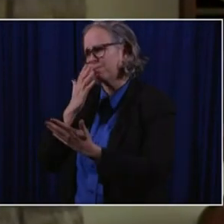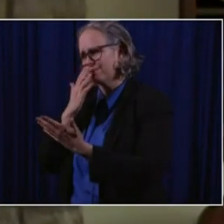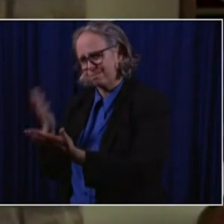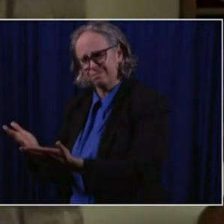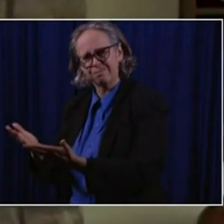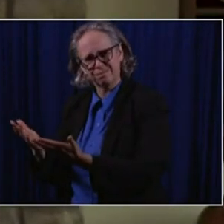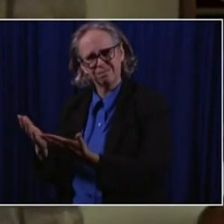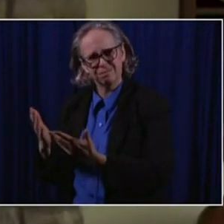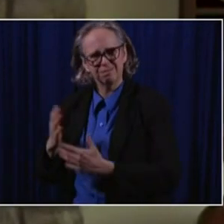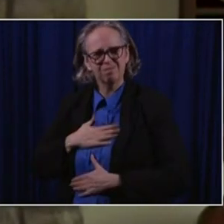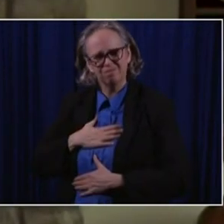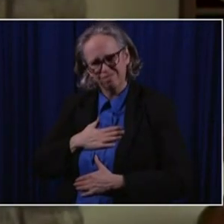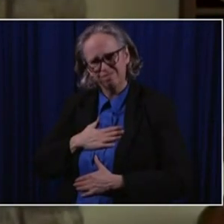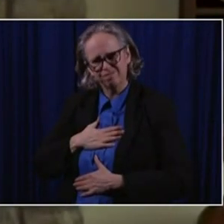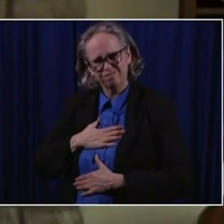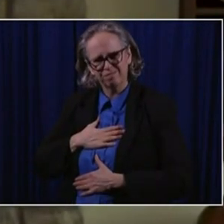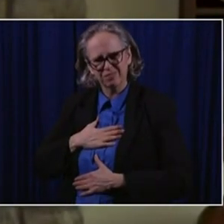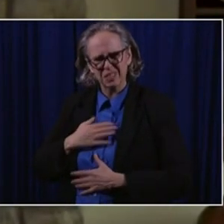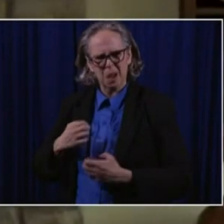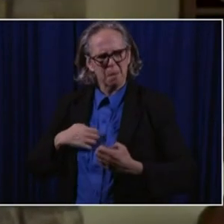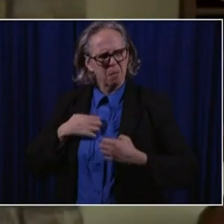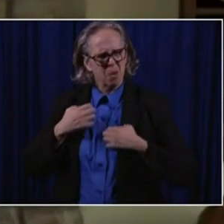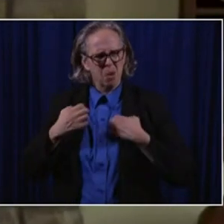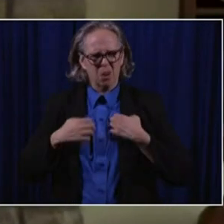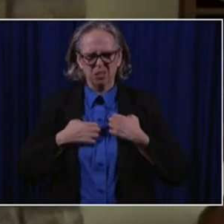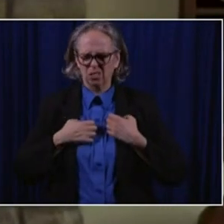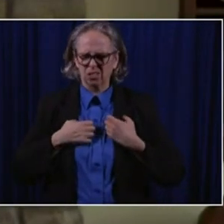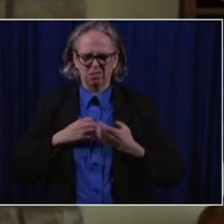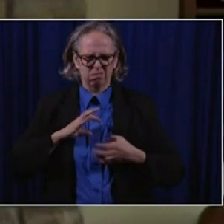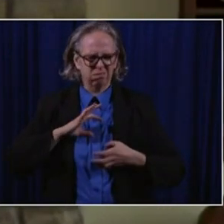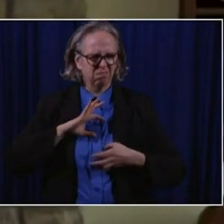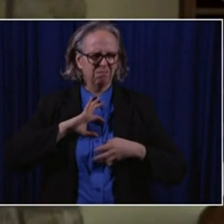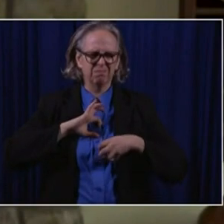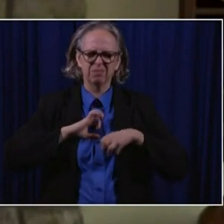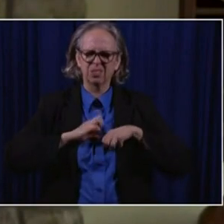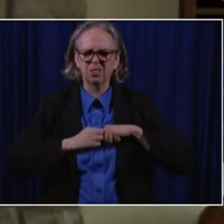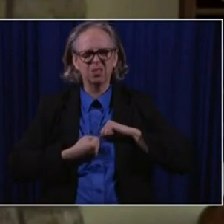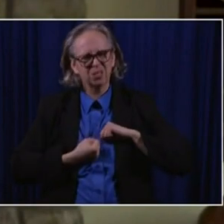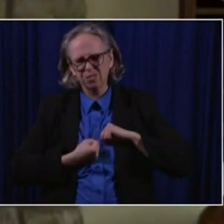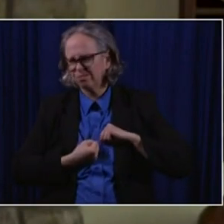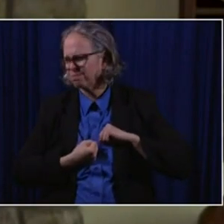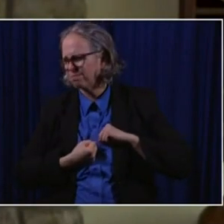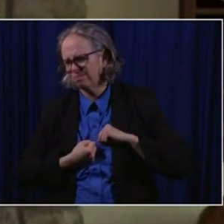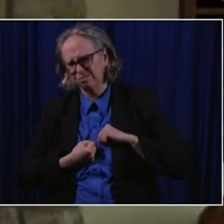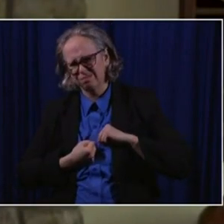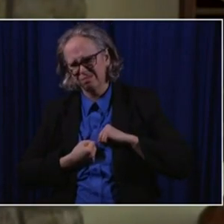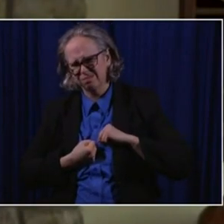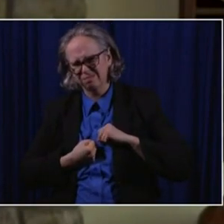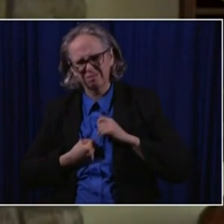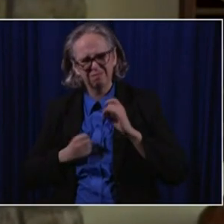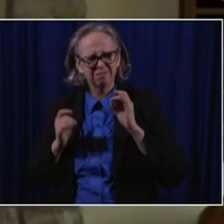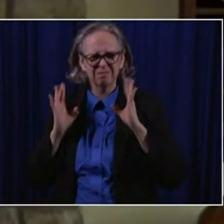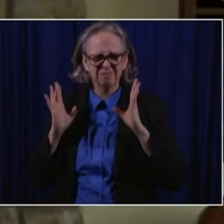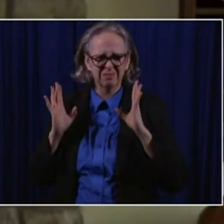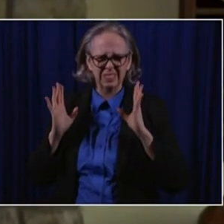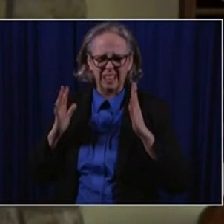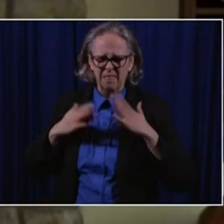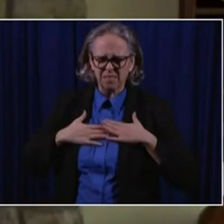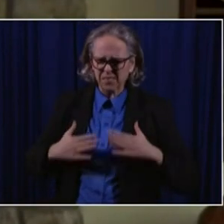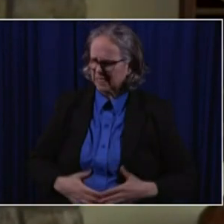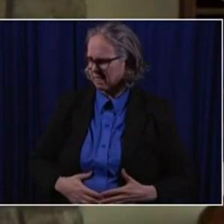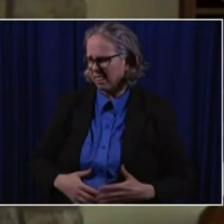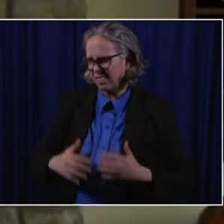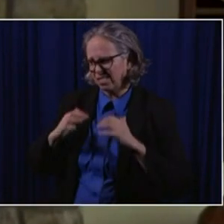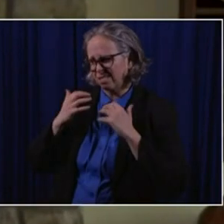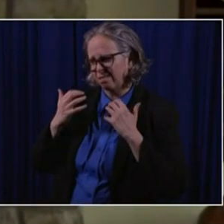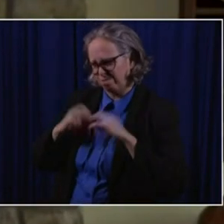emotional toll must be there as well, uh, as well as just the physical being, being worn out. So thank you. Thank you for doing